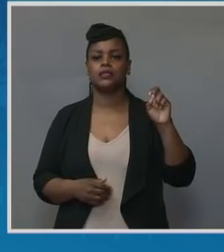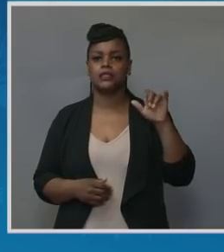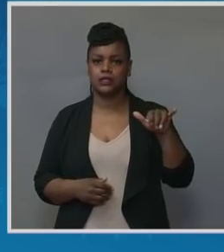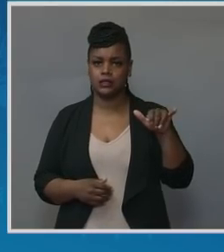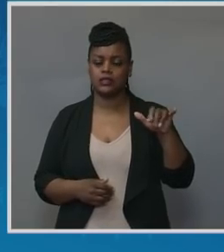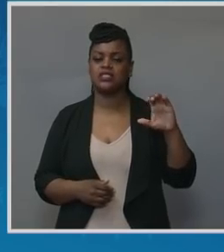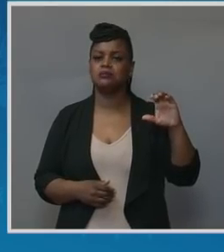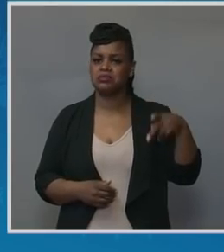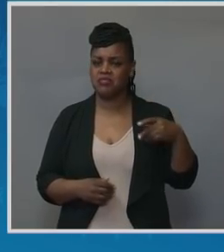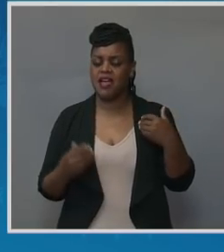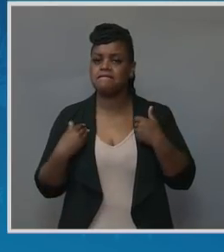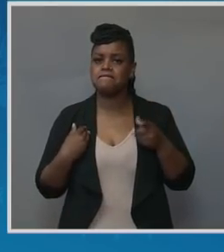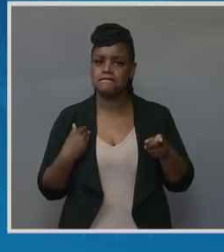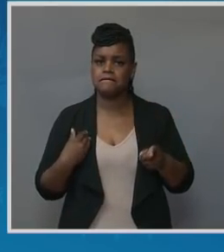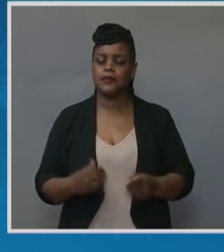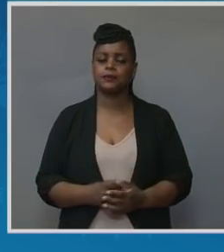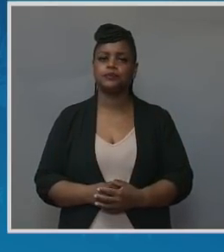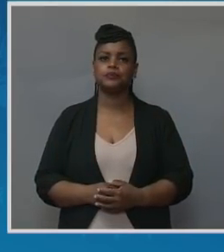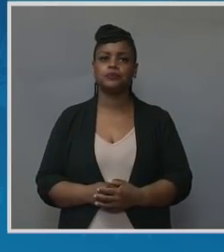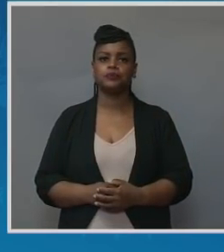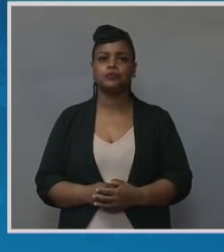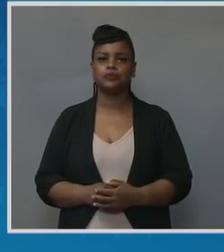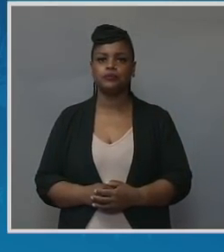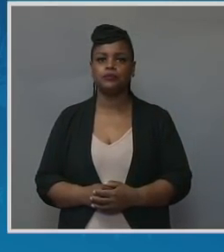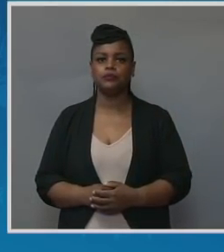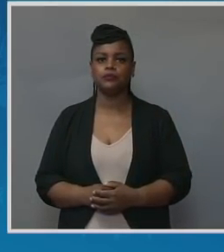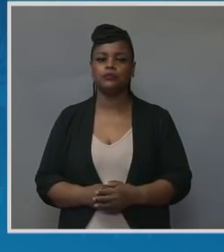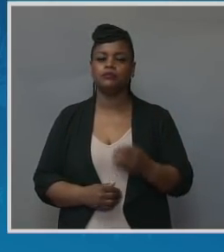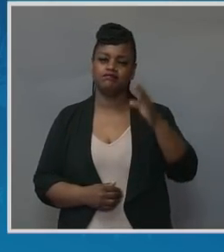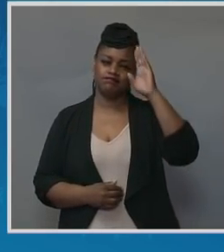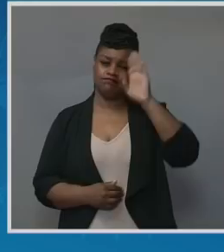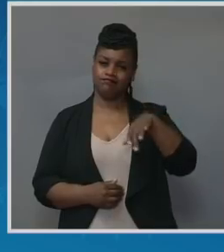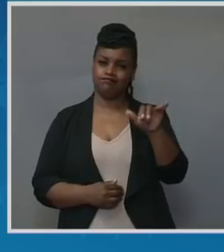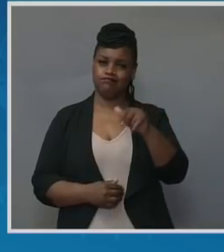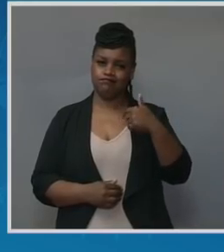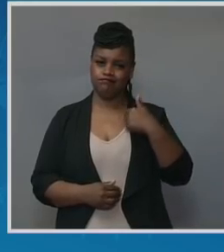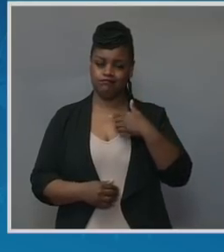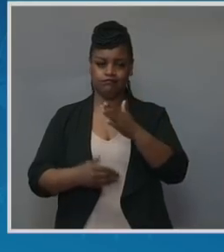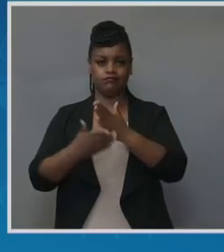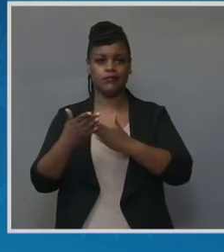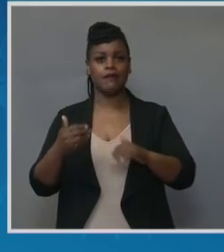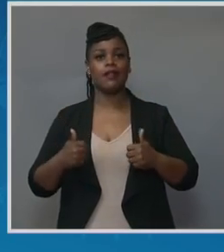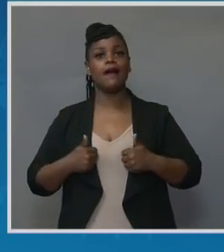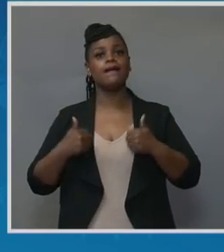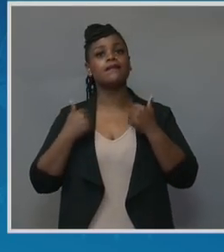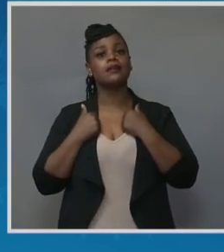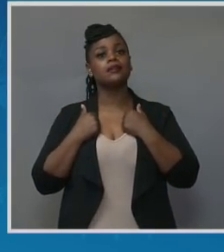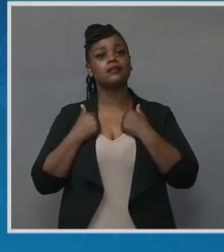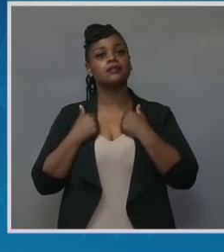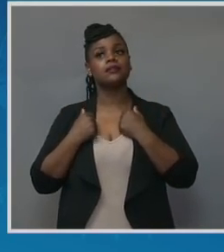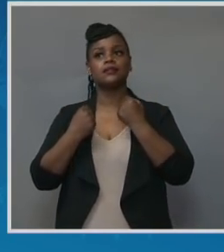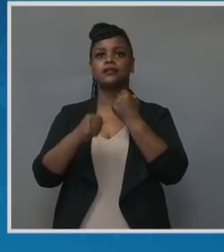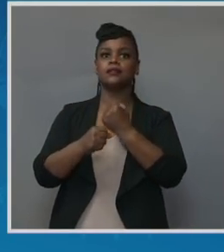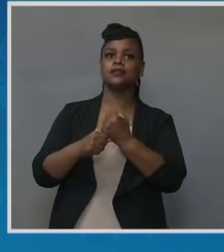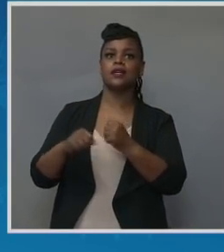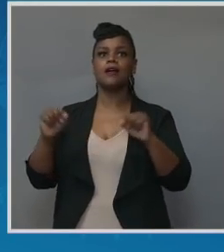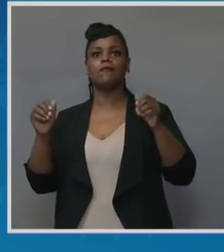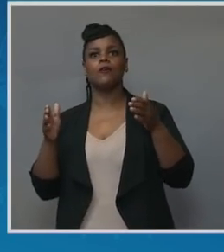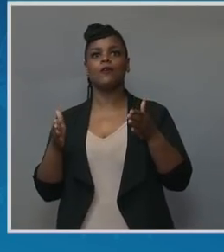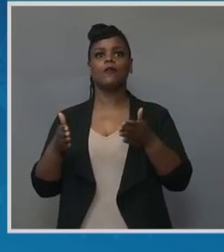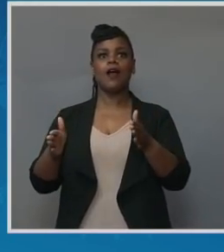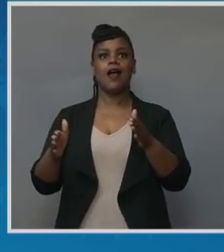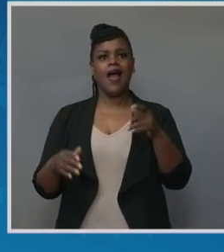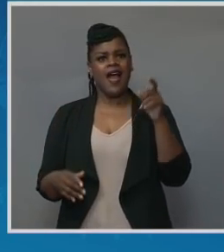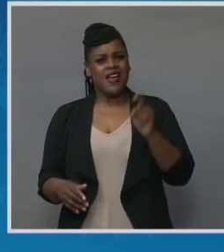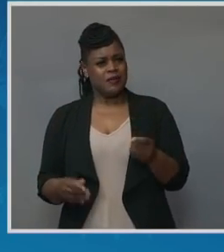I knew, and then also as a part of the life-saving mechanism for doctors to save my life, they had to give me a partial